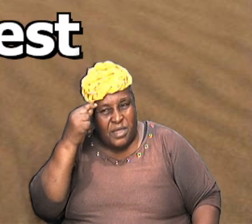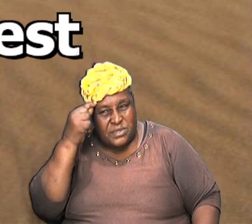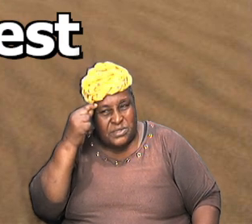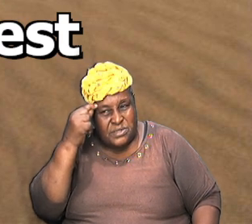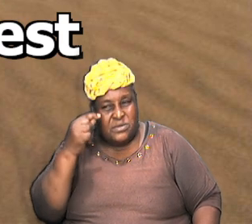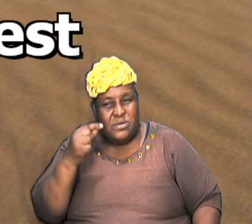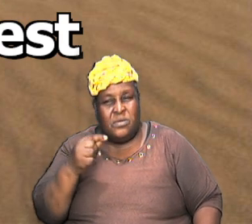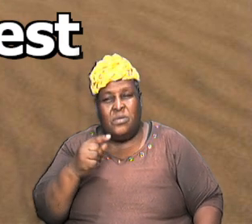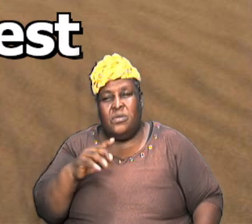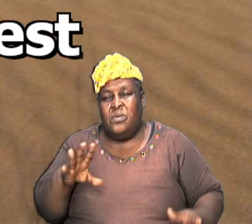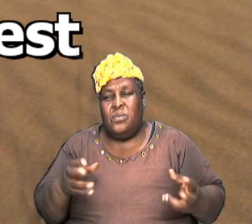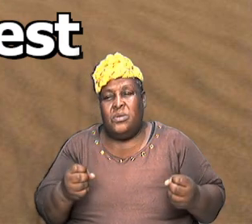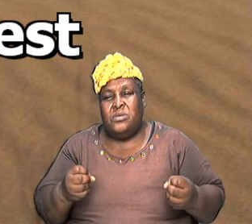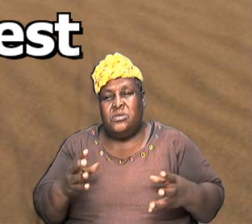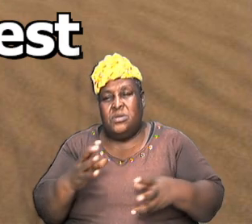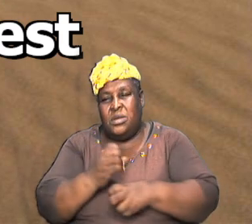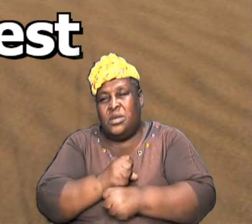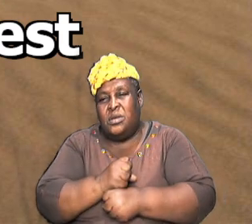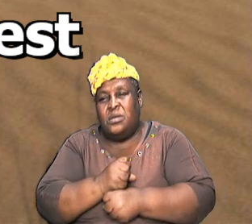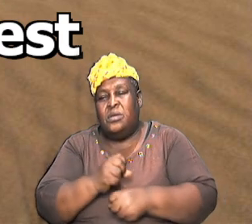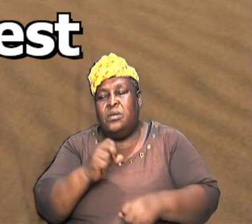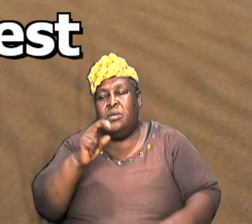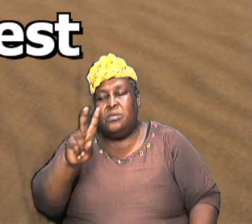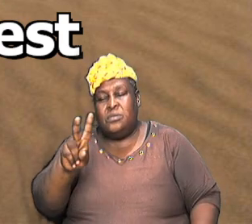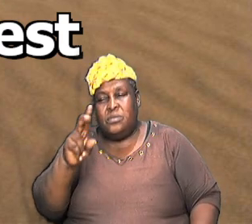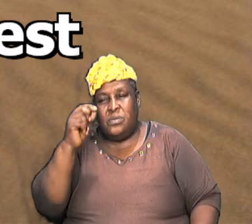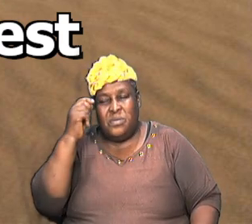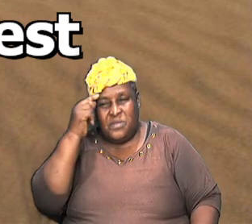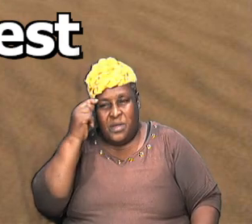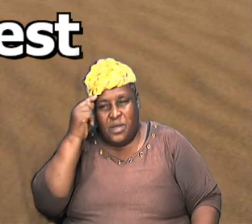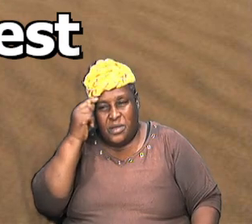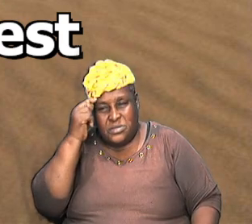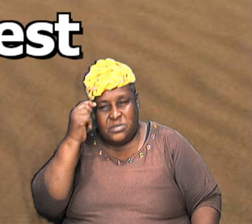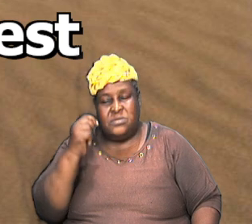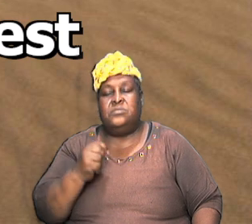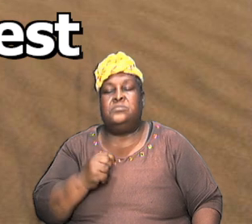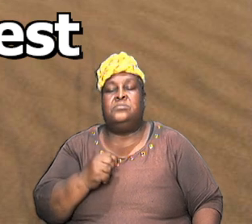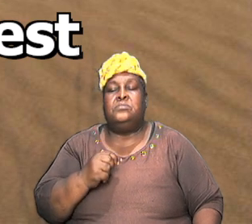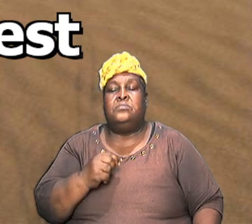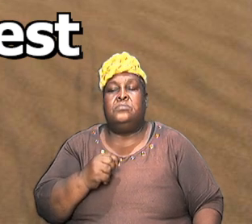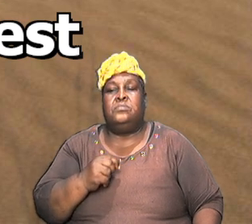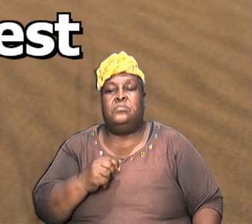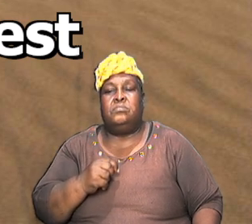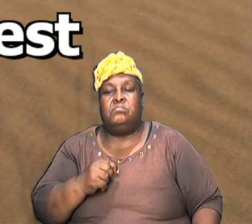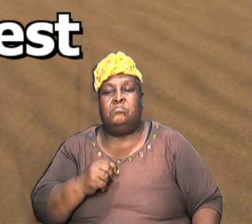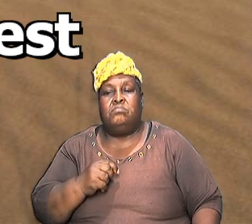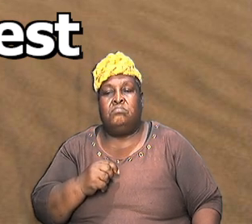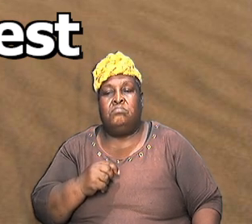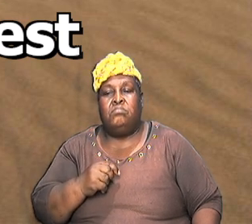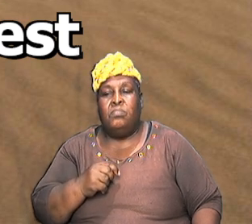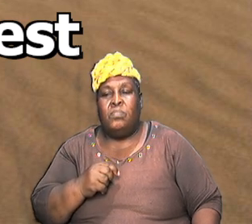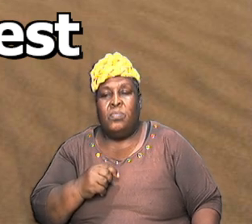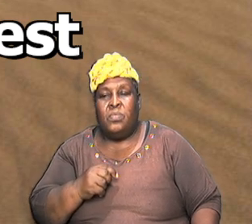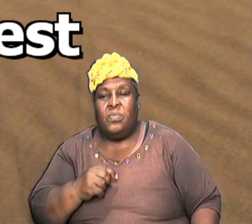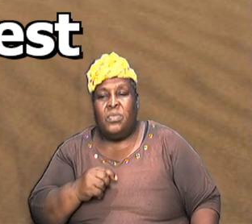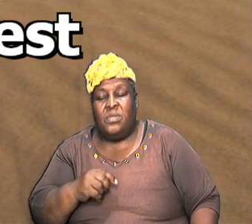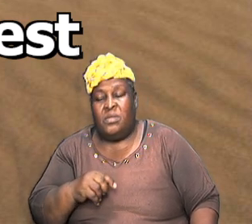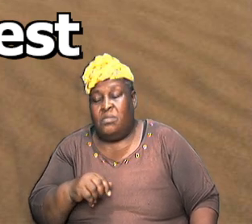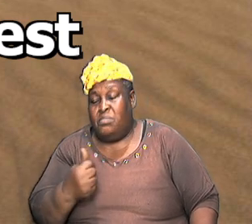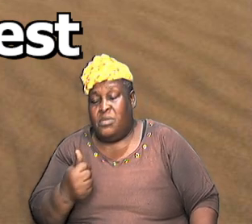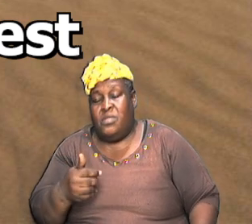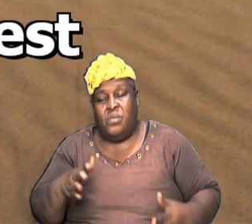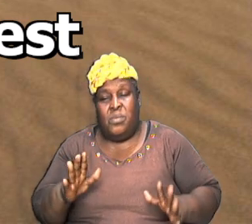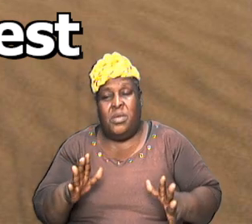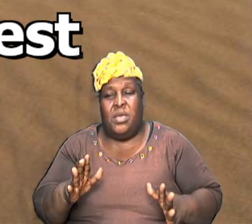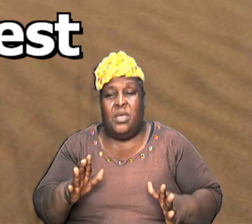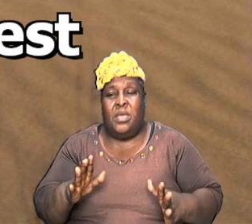dogmatic position but there are two schools of thought this could literally be either ways because this could